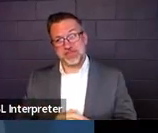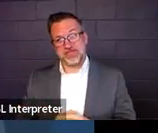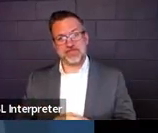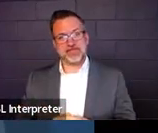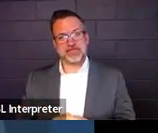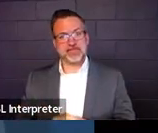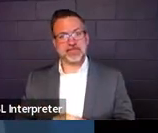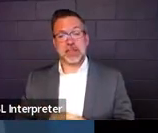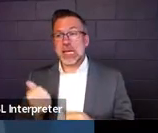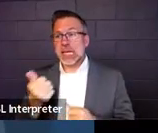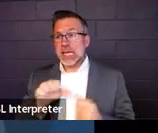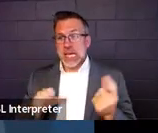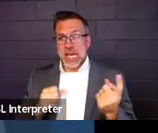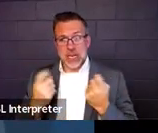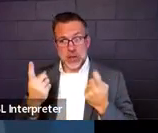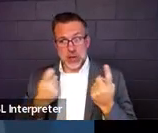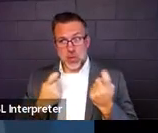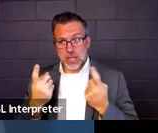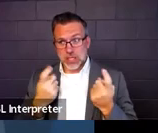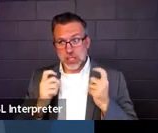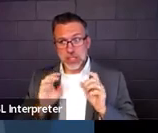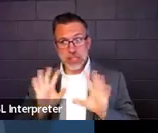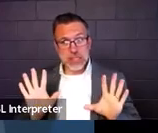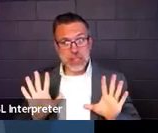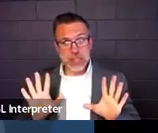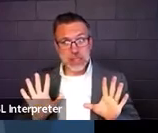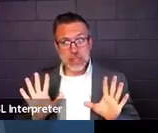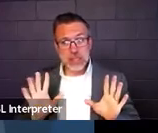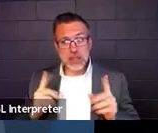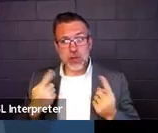So any questions on any of that?